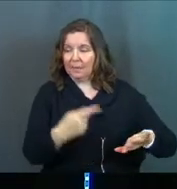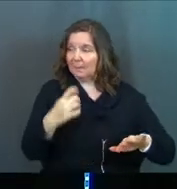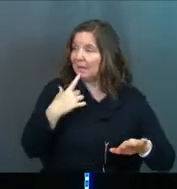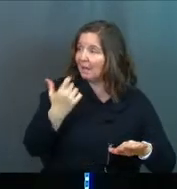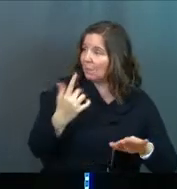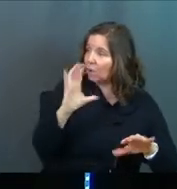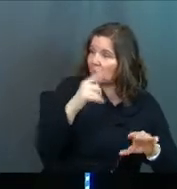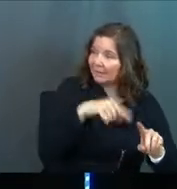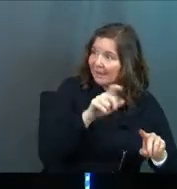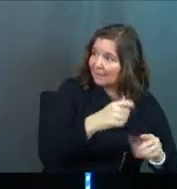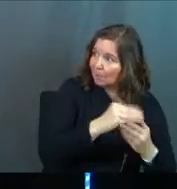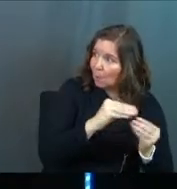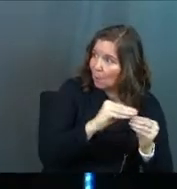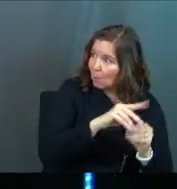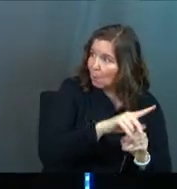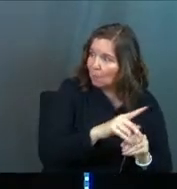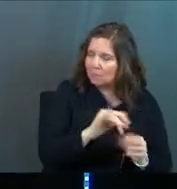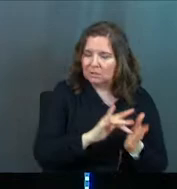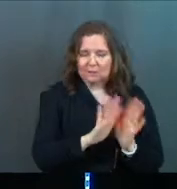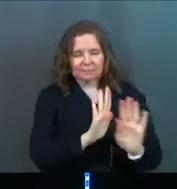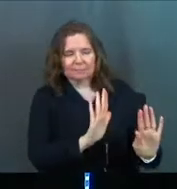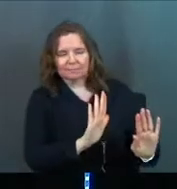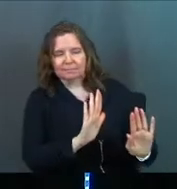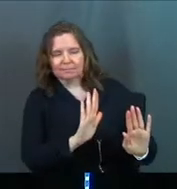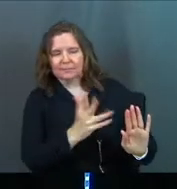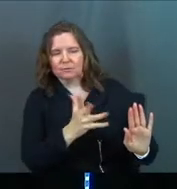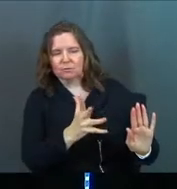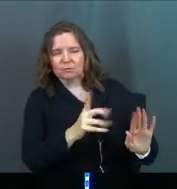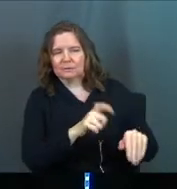for you. They want more. And Jesus is like, time to leave.